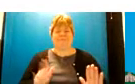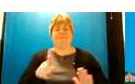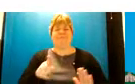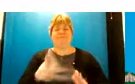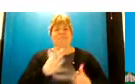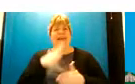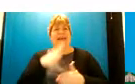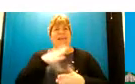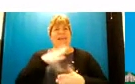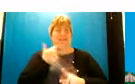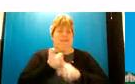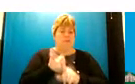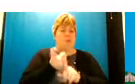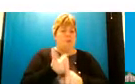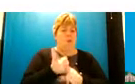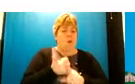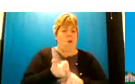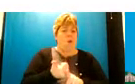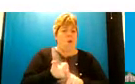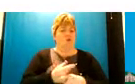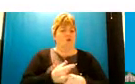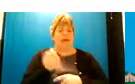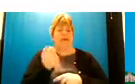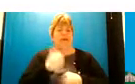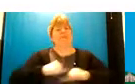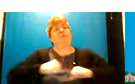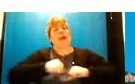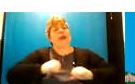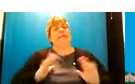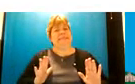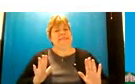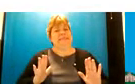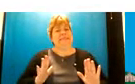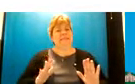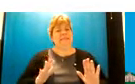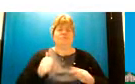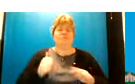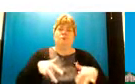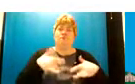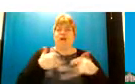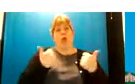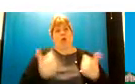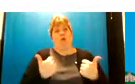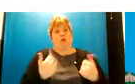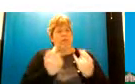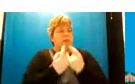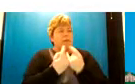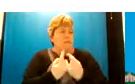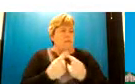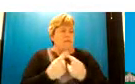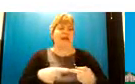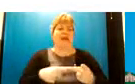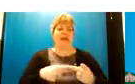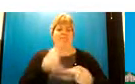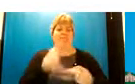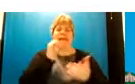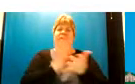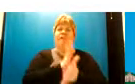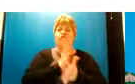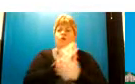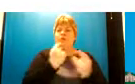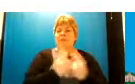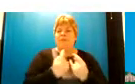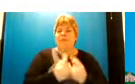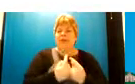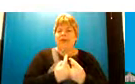just needing that support around them and just a bit of space just something that they can perhaps feel good about something that they they might be able to enjoy so um